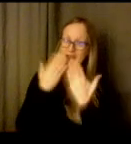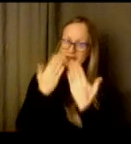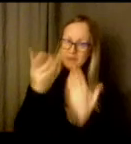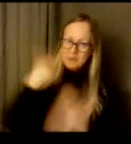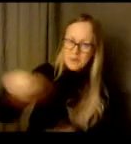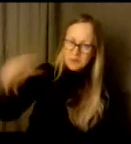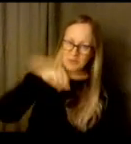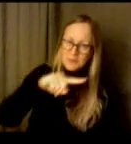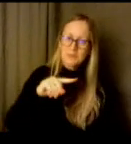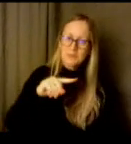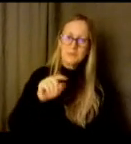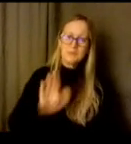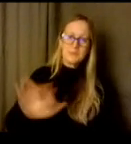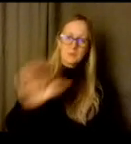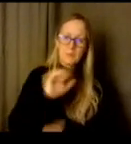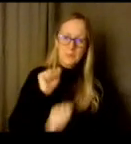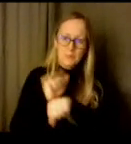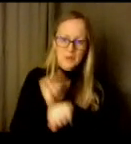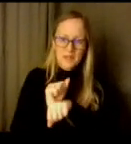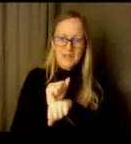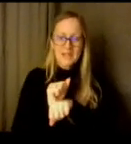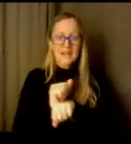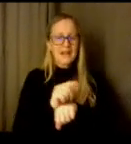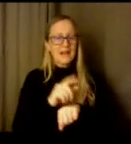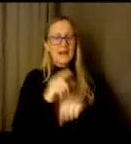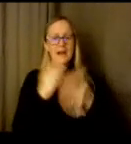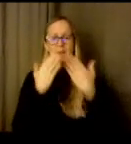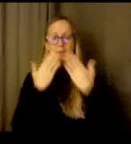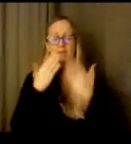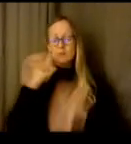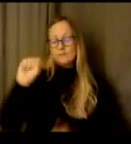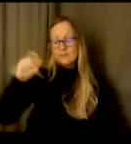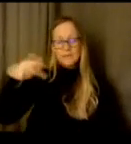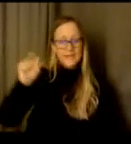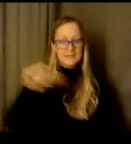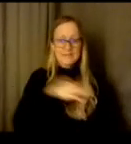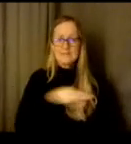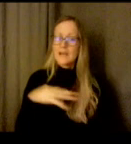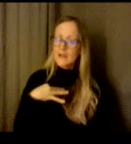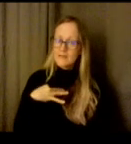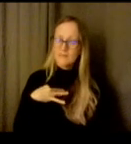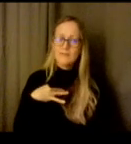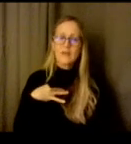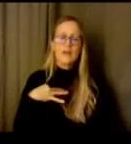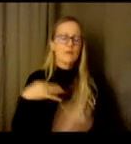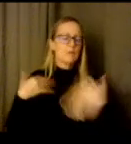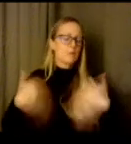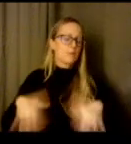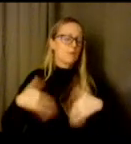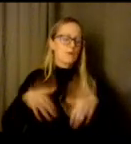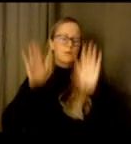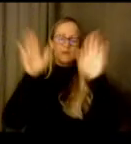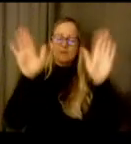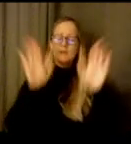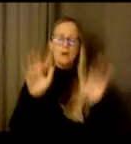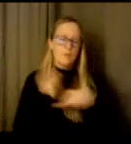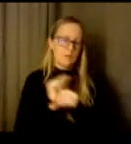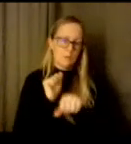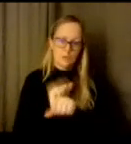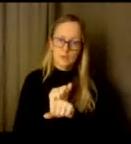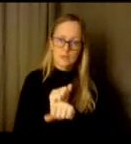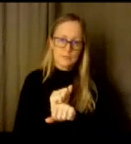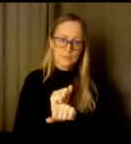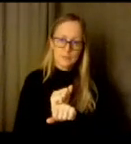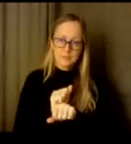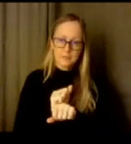doing um i'm actually grateful for sale public school staff they are doing phenomenal work i'm grateful as you pointed out